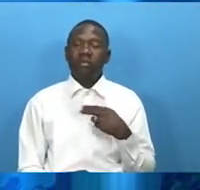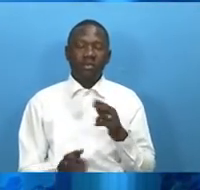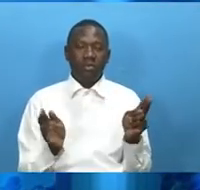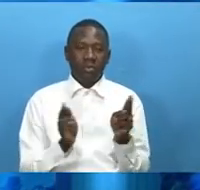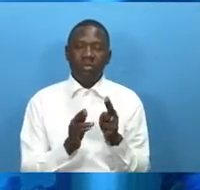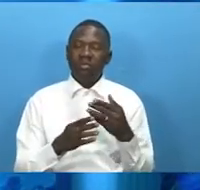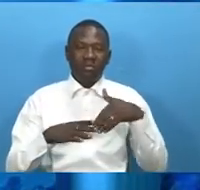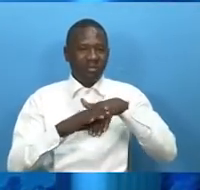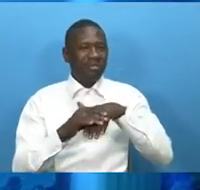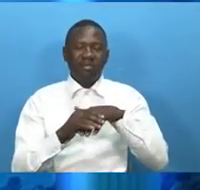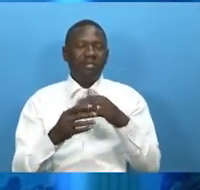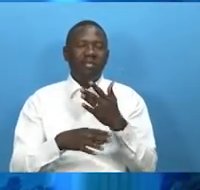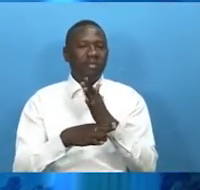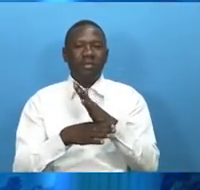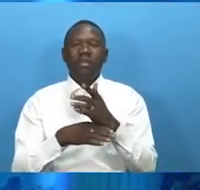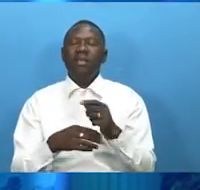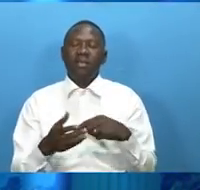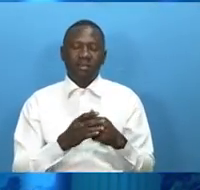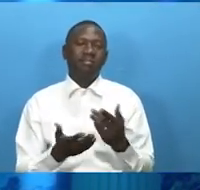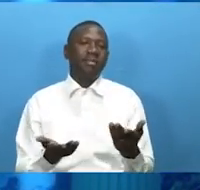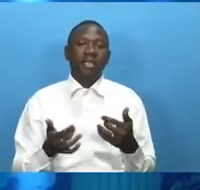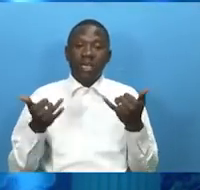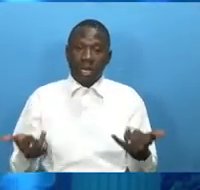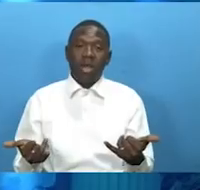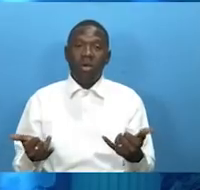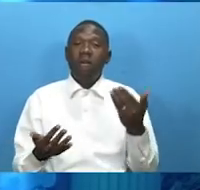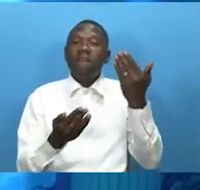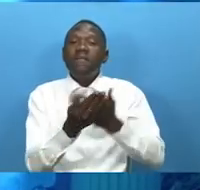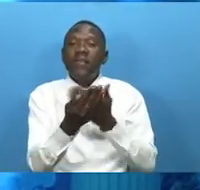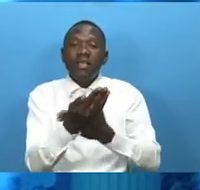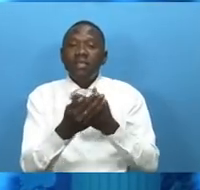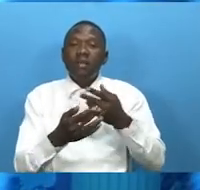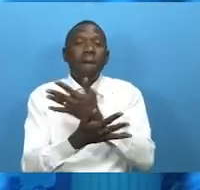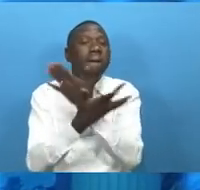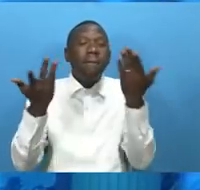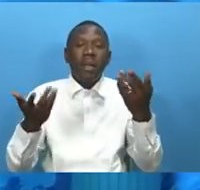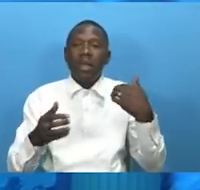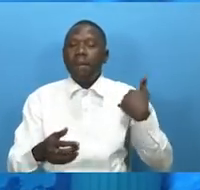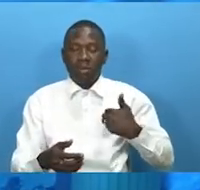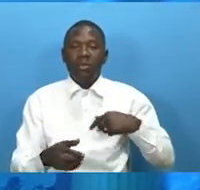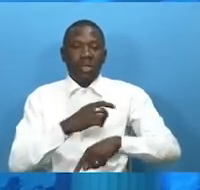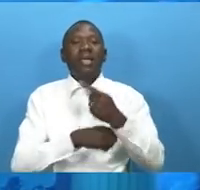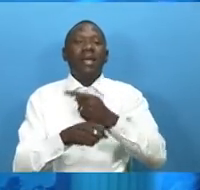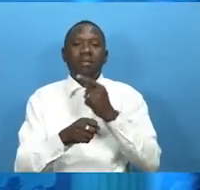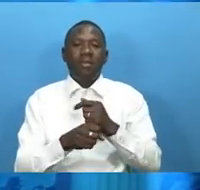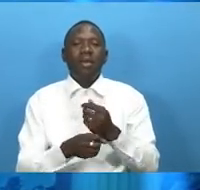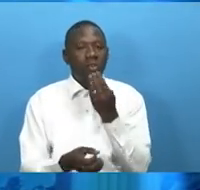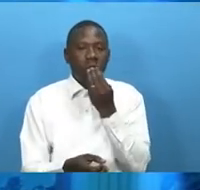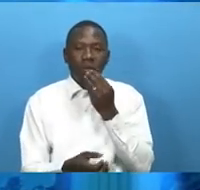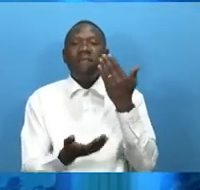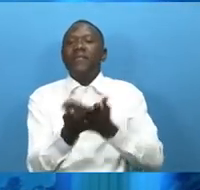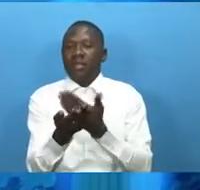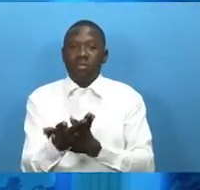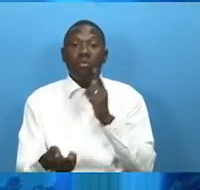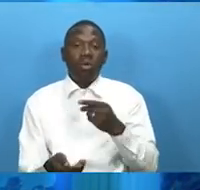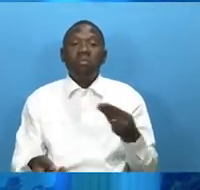introduction interruption rather now fish is consumed in many households in the gambia but fish vendors and